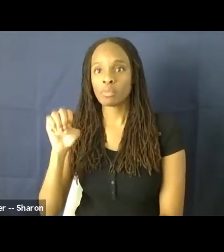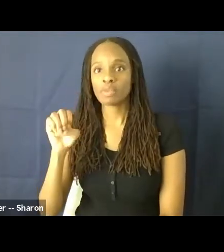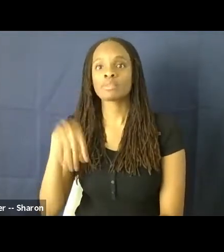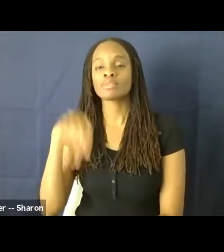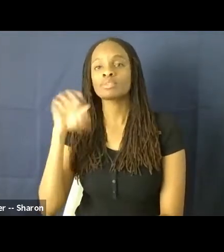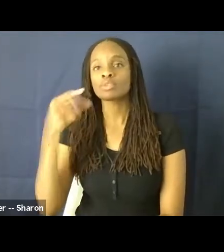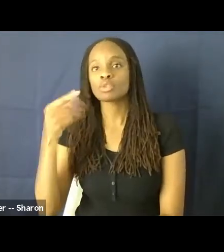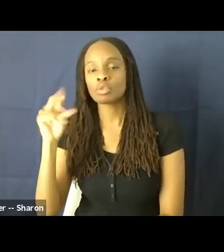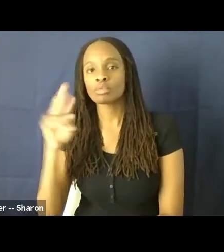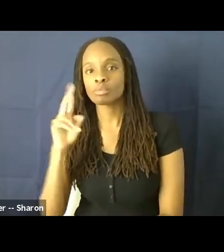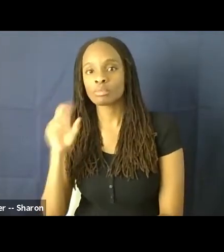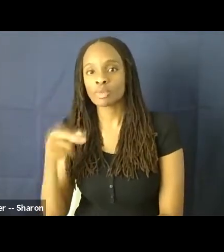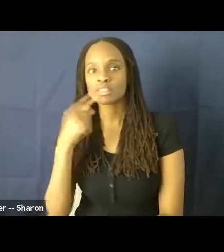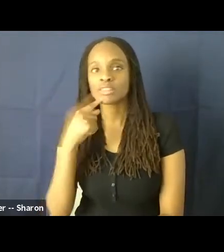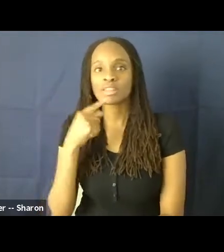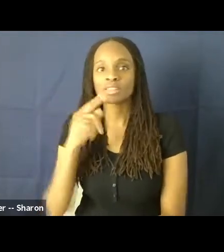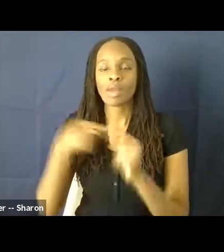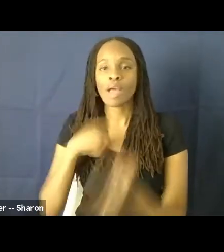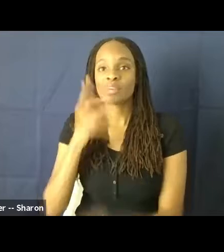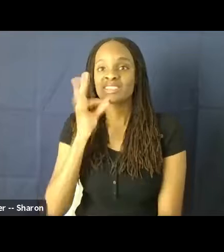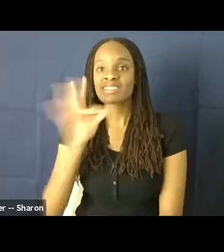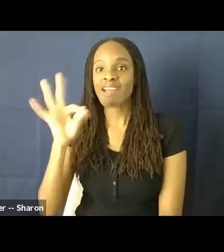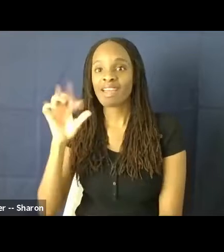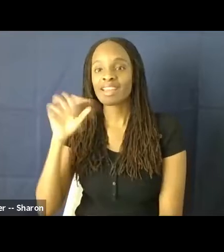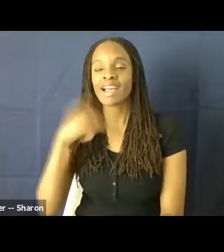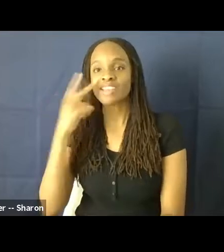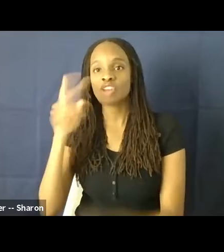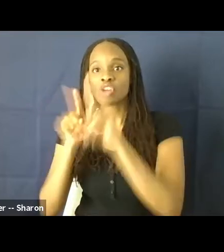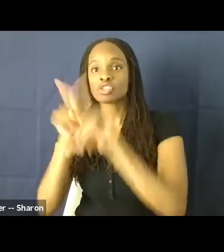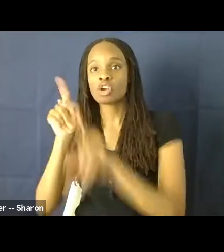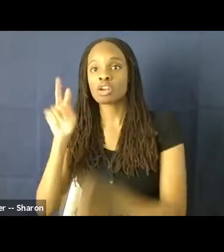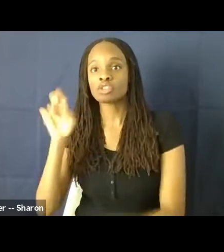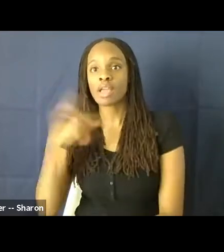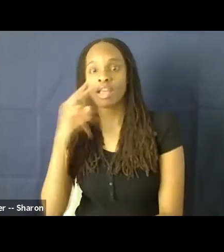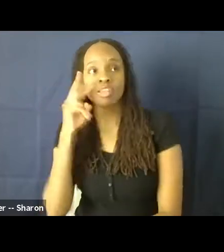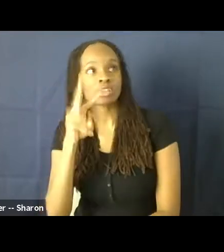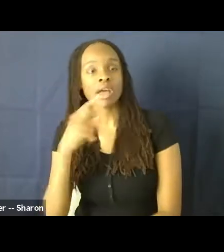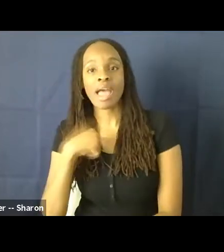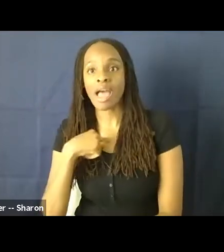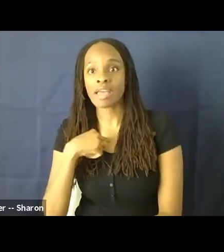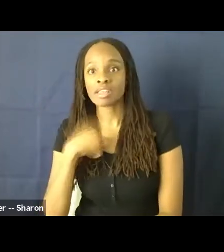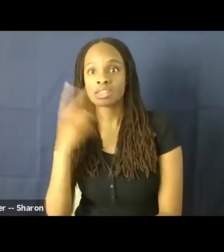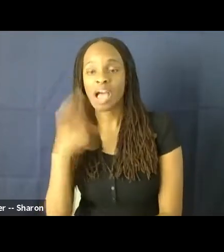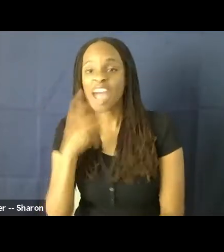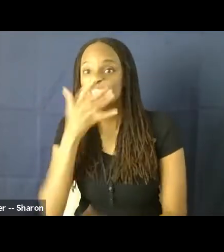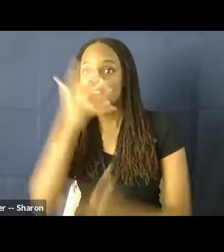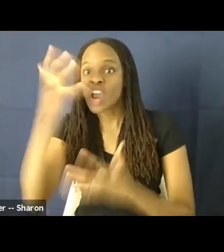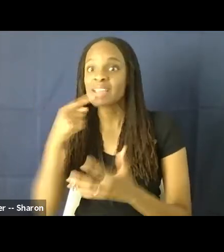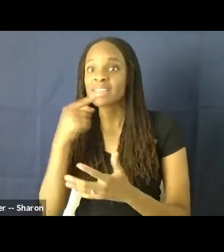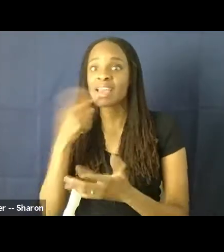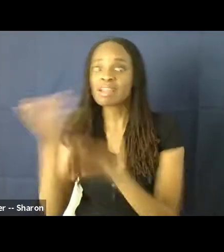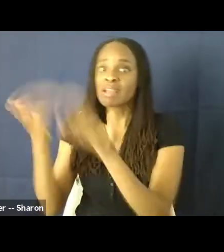when I was nine years old, Star Trek came on. I looked at it and I went screaming through the house. Come here, mom. Everybody come quick, come quick.